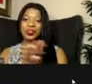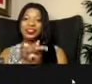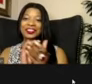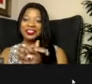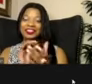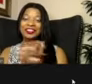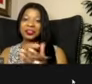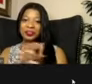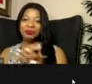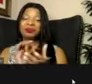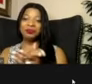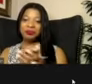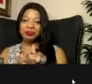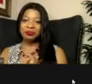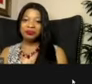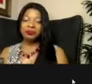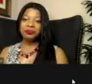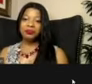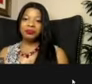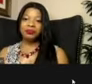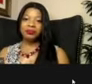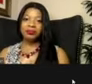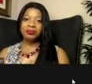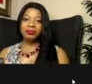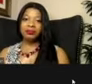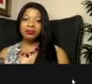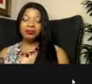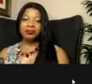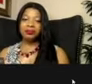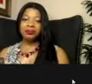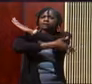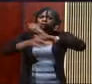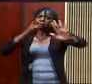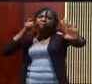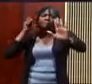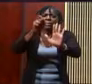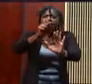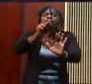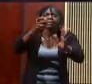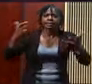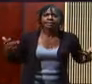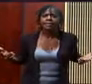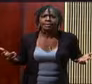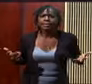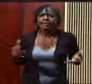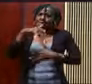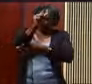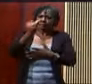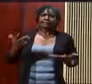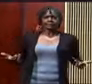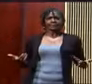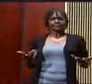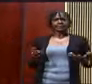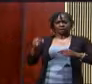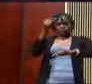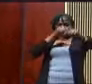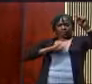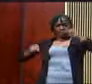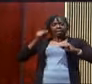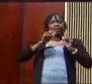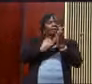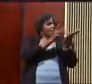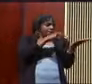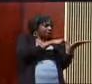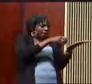This is a racist country. It's a racist country. And yes, my sisters and brothers, the text lets us know